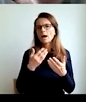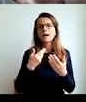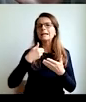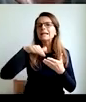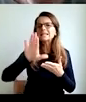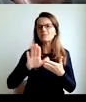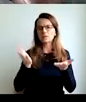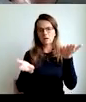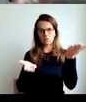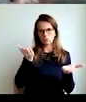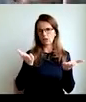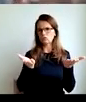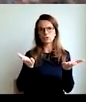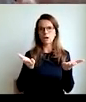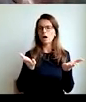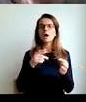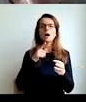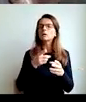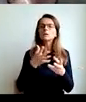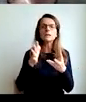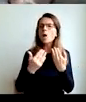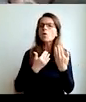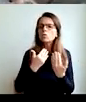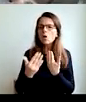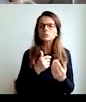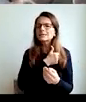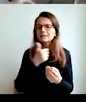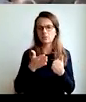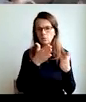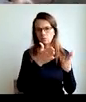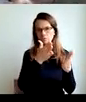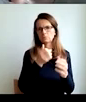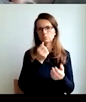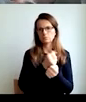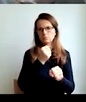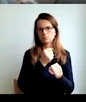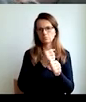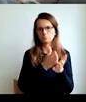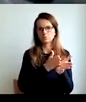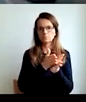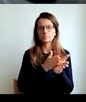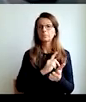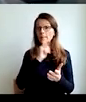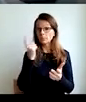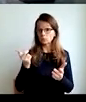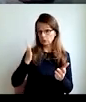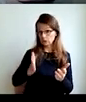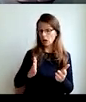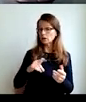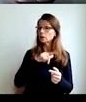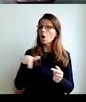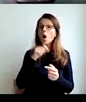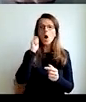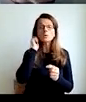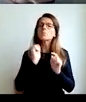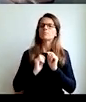of balance between work and relationships. Complete this balance. No balance at all. And they believe